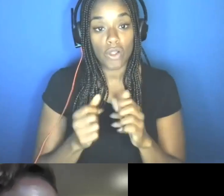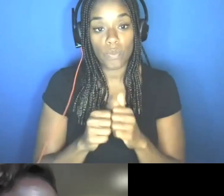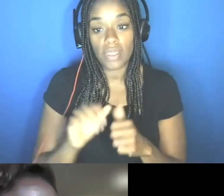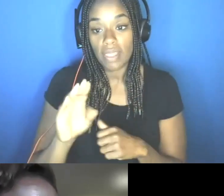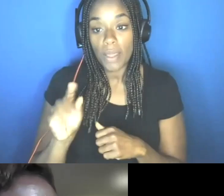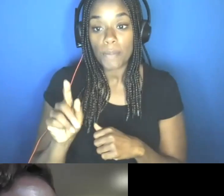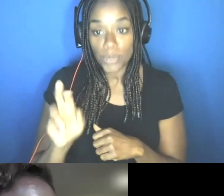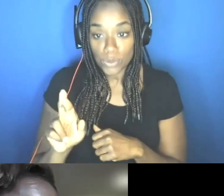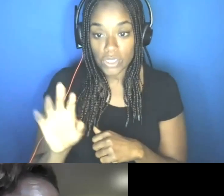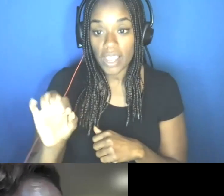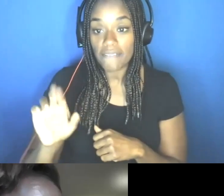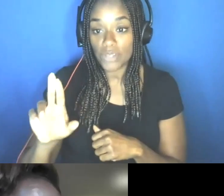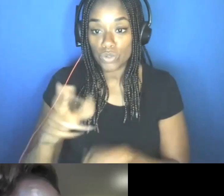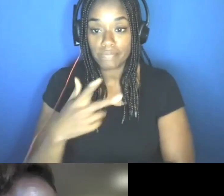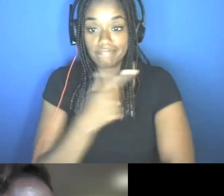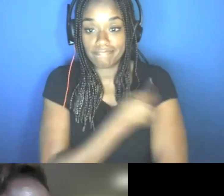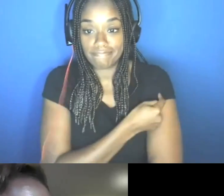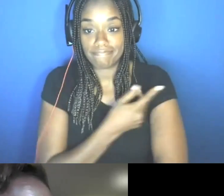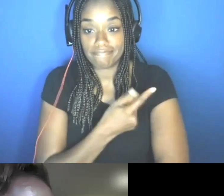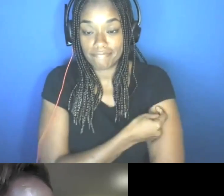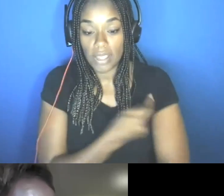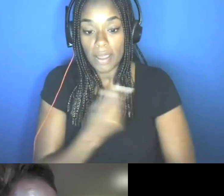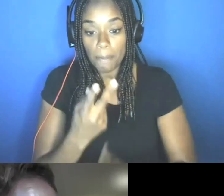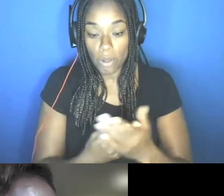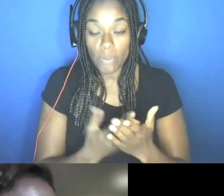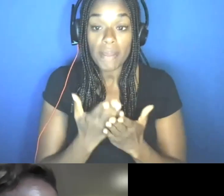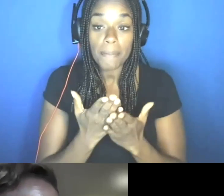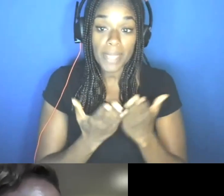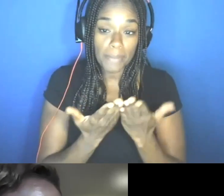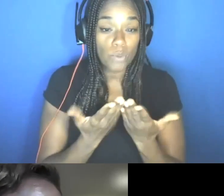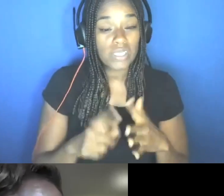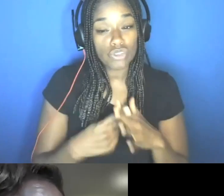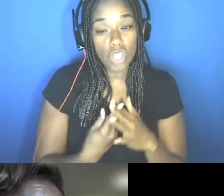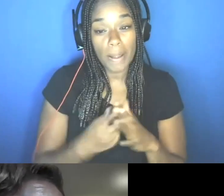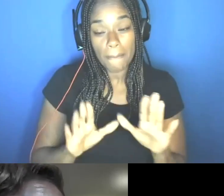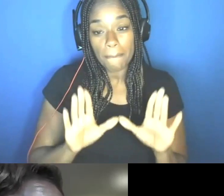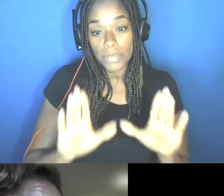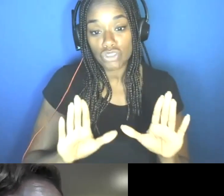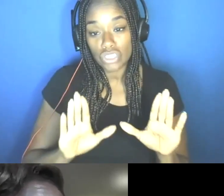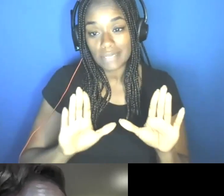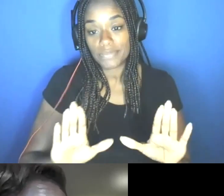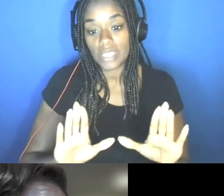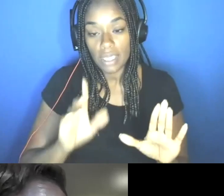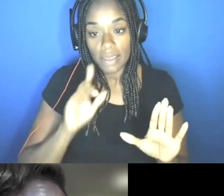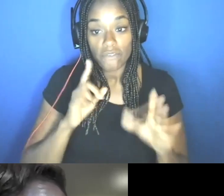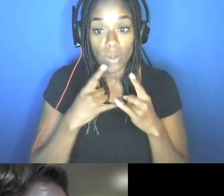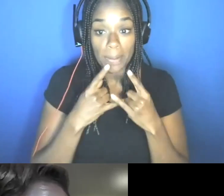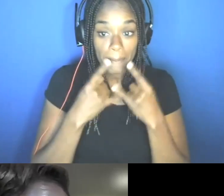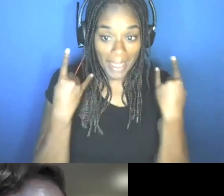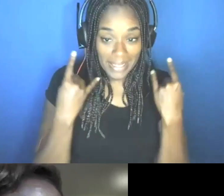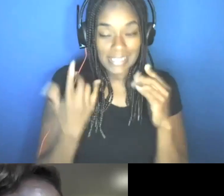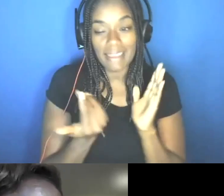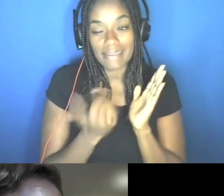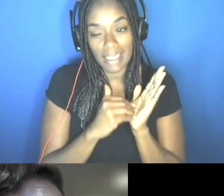And then it may happen that we will start pushing for back, um, for mask wearing again,